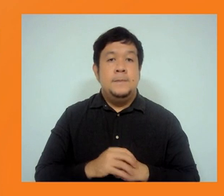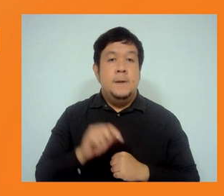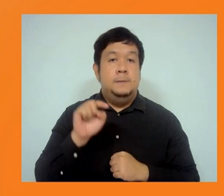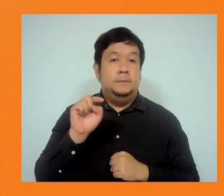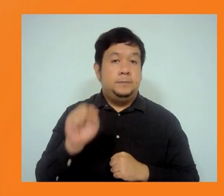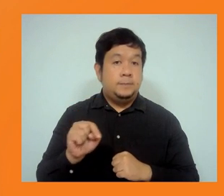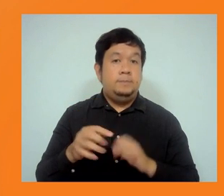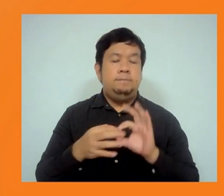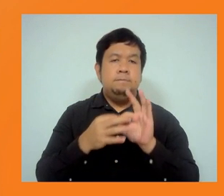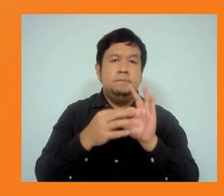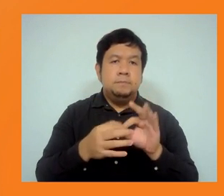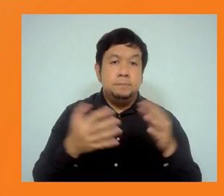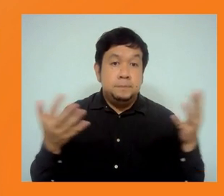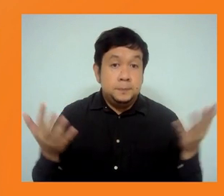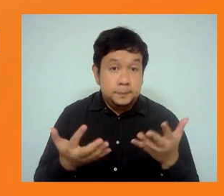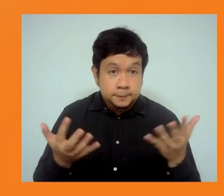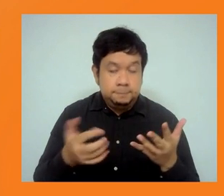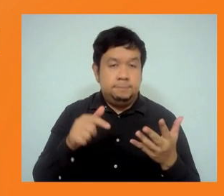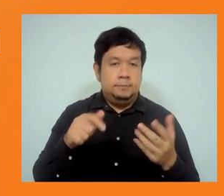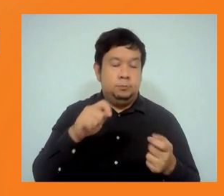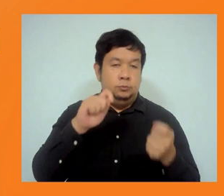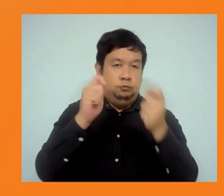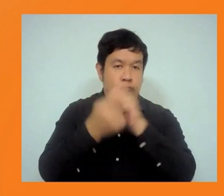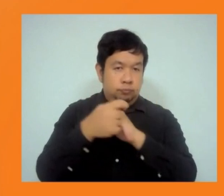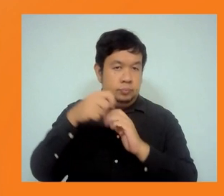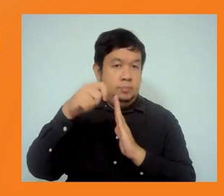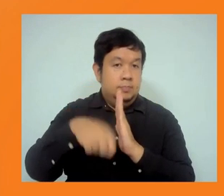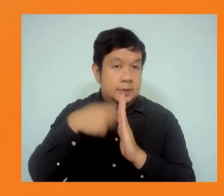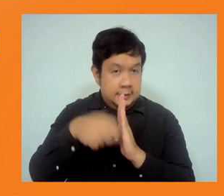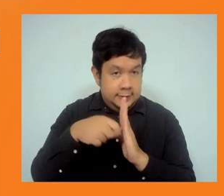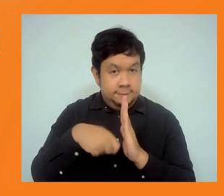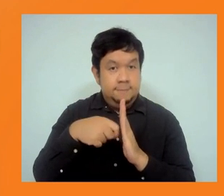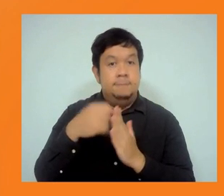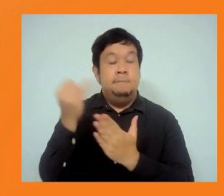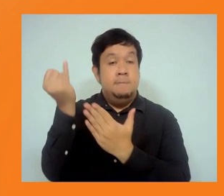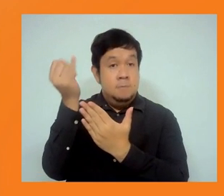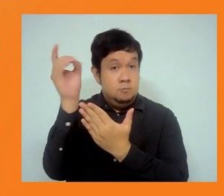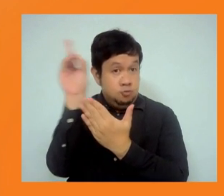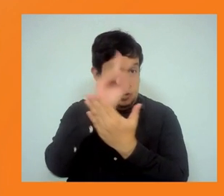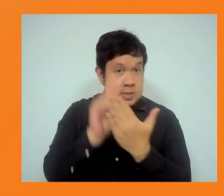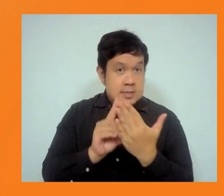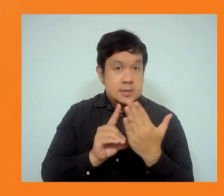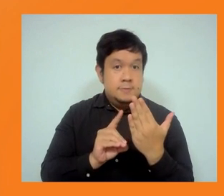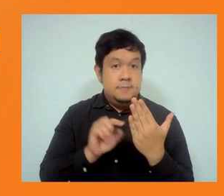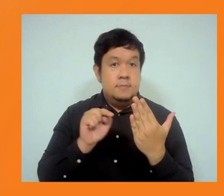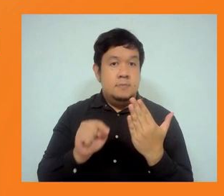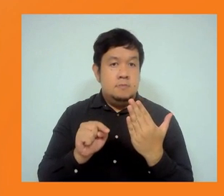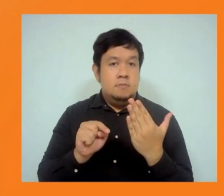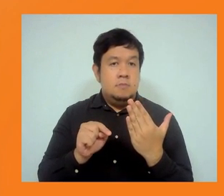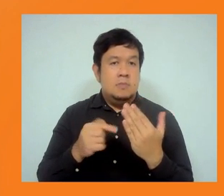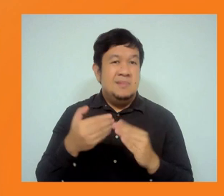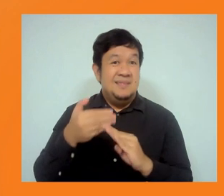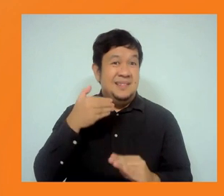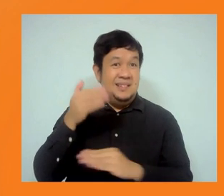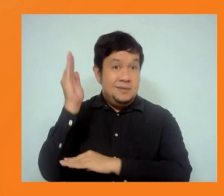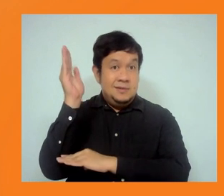design. This has come up in a number of the projects we've been speaking to recently, where, for example, a certain number of